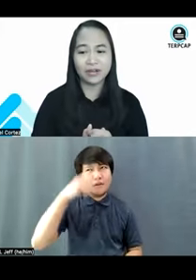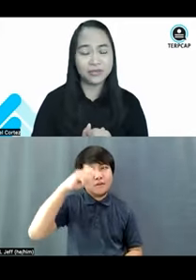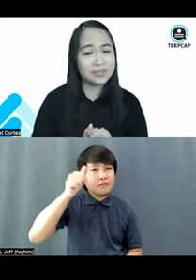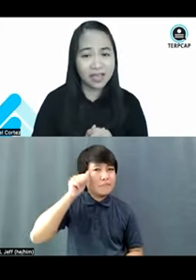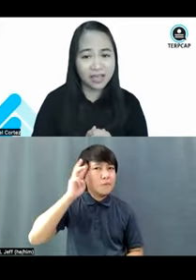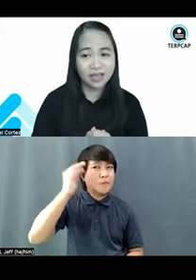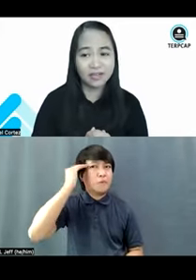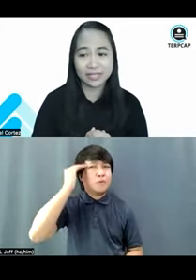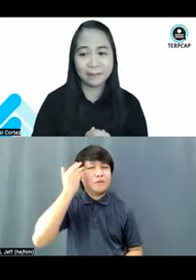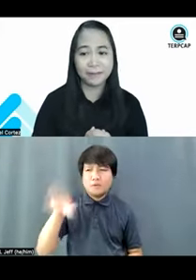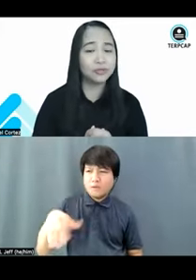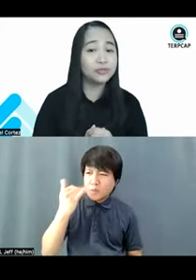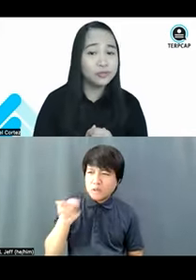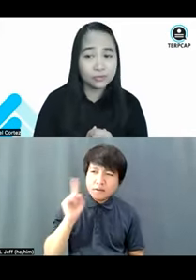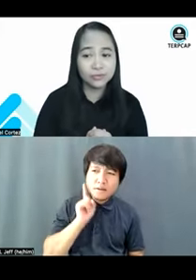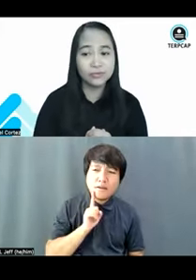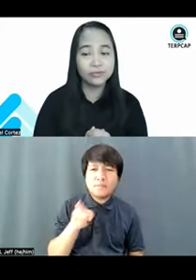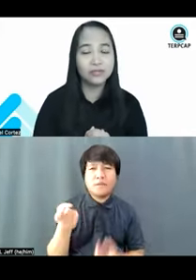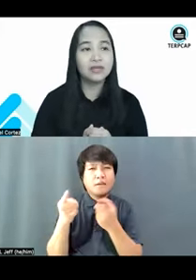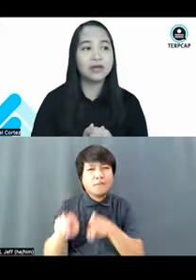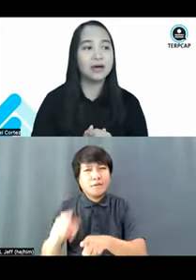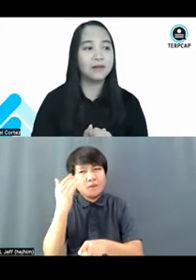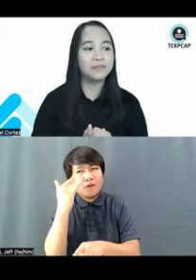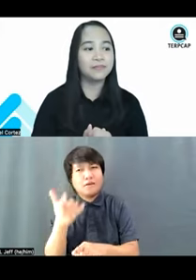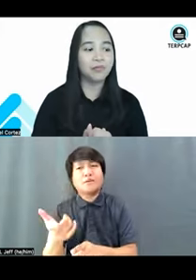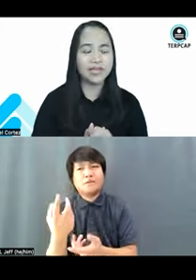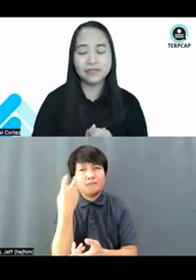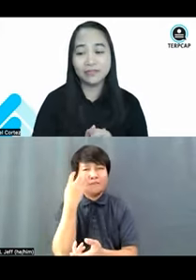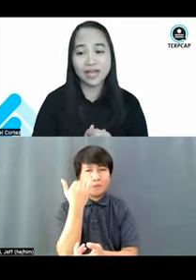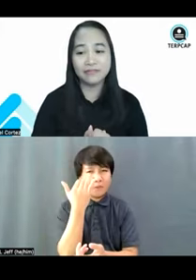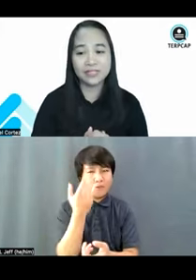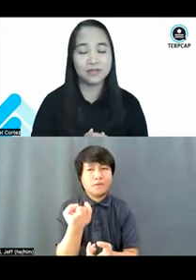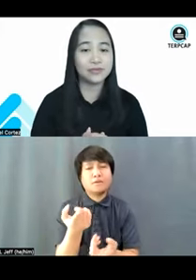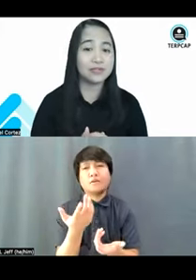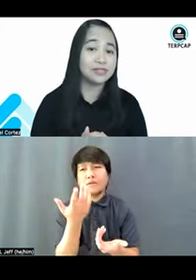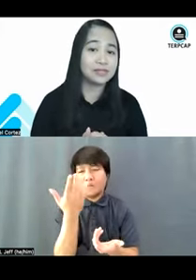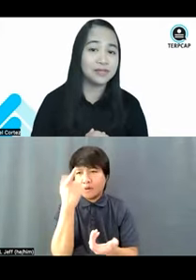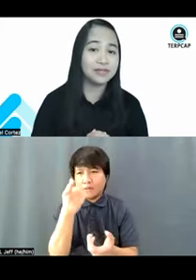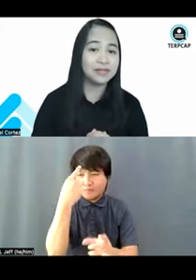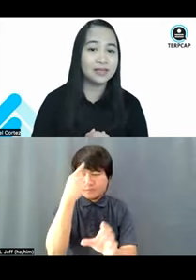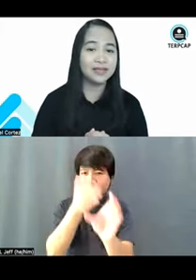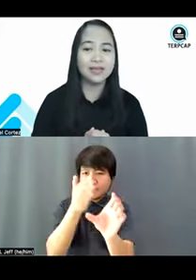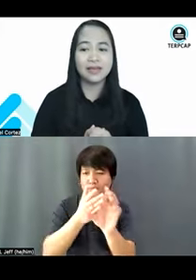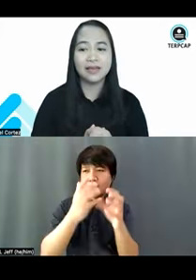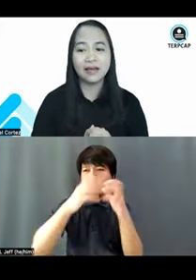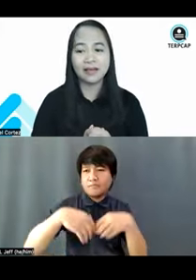Why are you deaf? What happened to you? Why do you have a psychosocial disability?